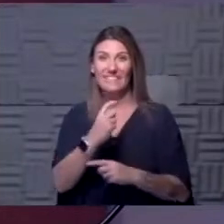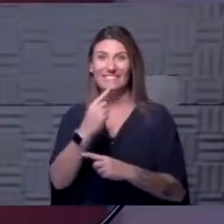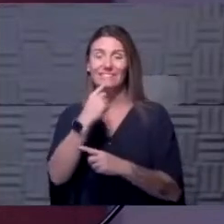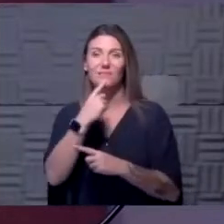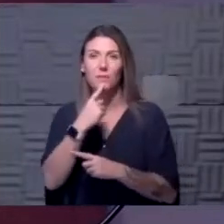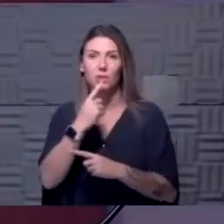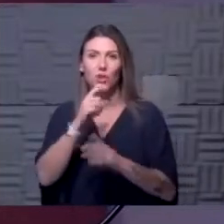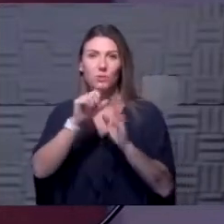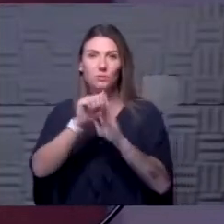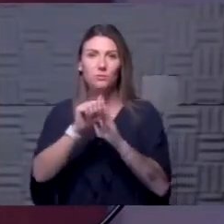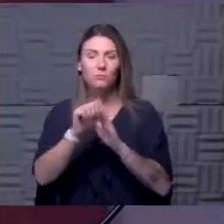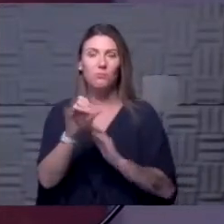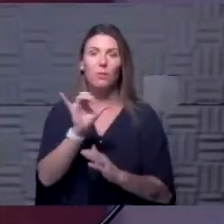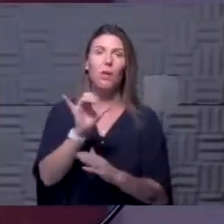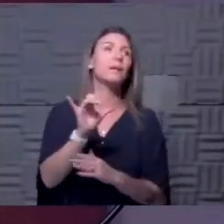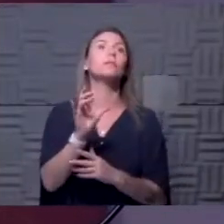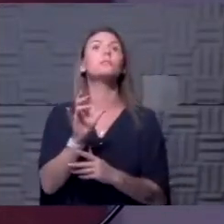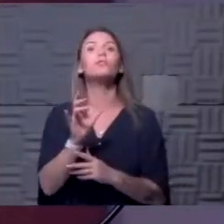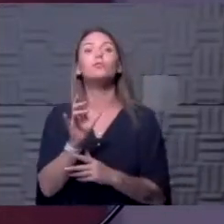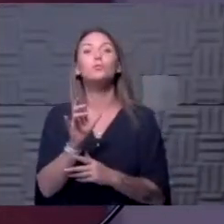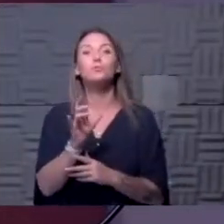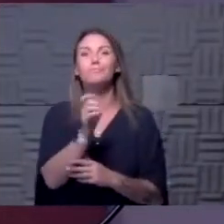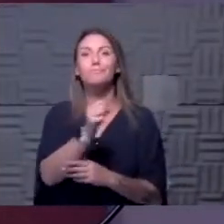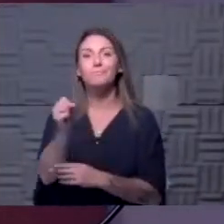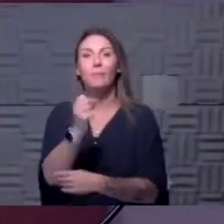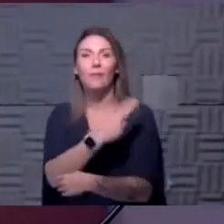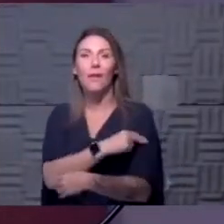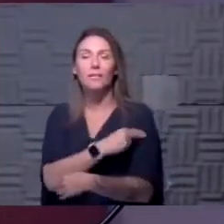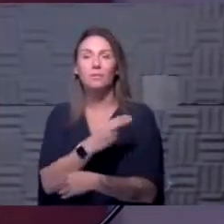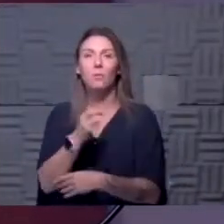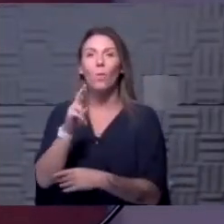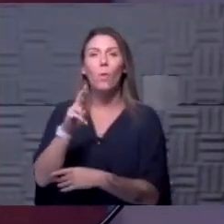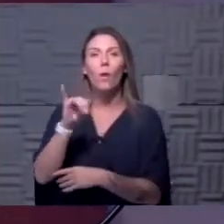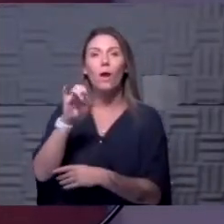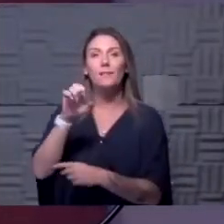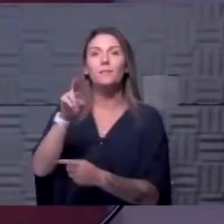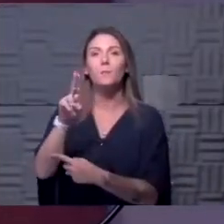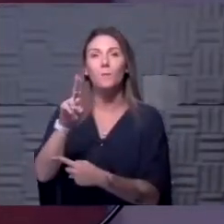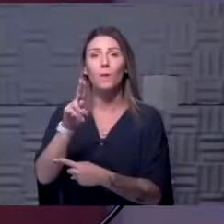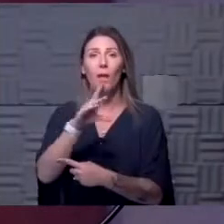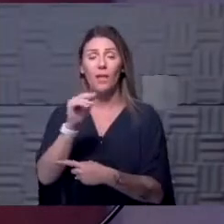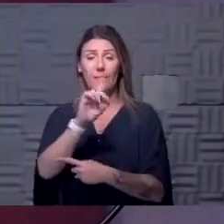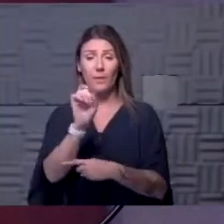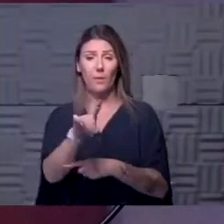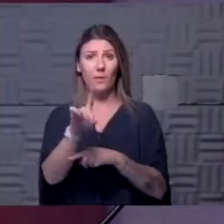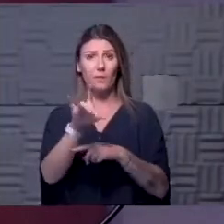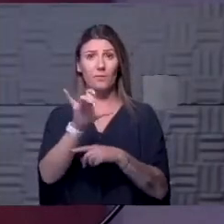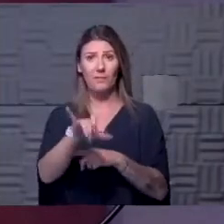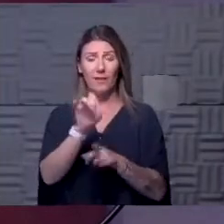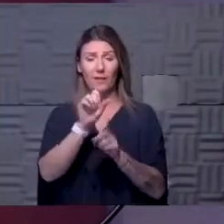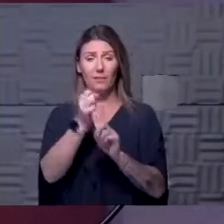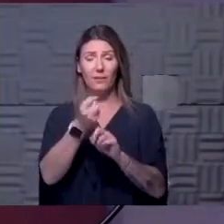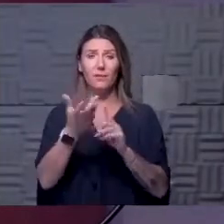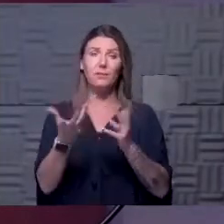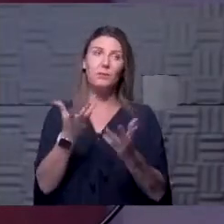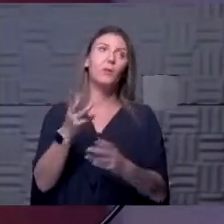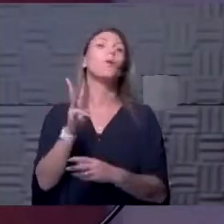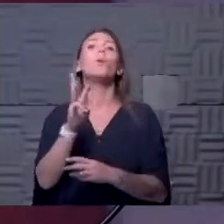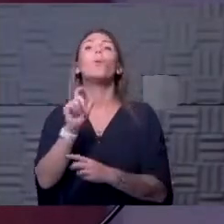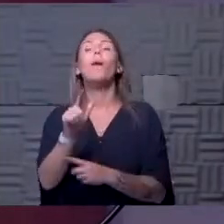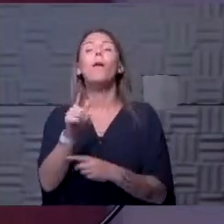symptoms. You're not likely as likely to end up in the hospital or the ICU. And the question in that case, of course, is, well,